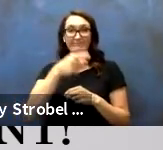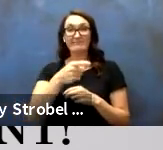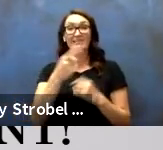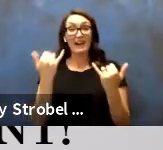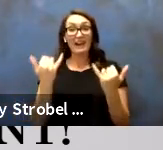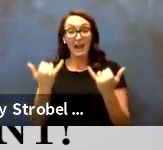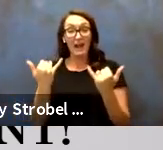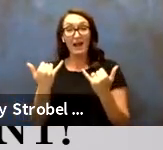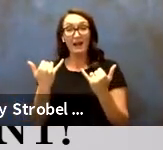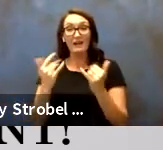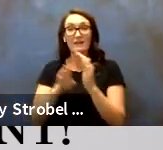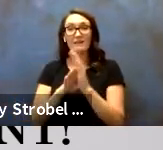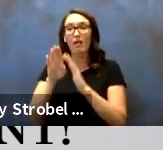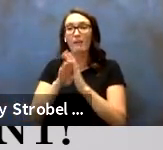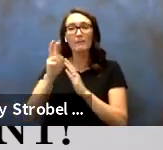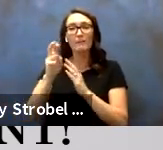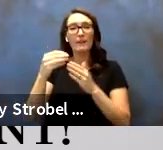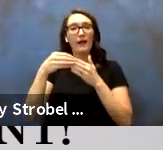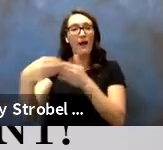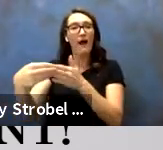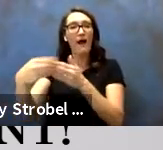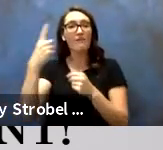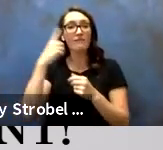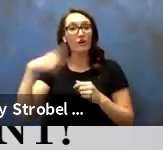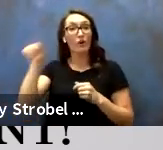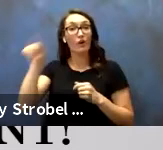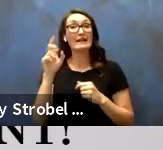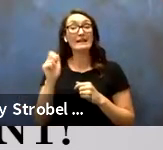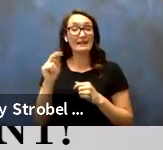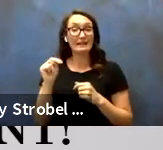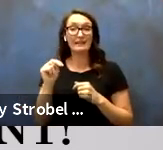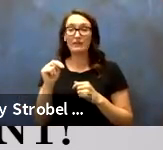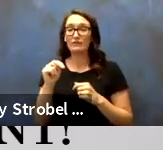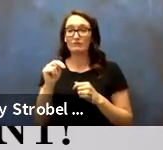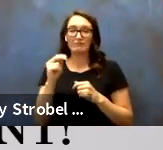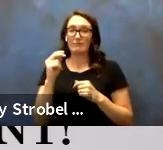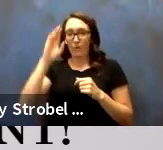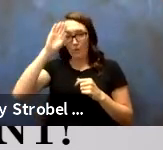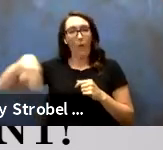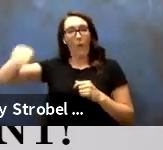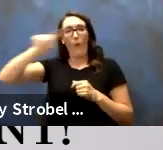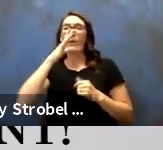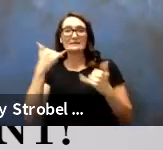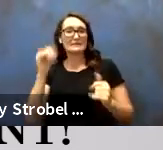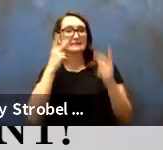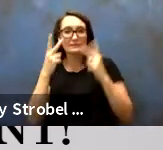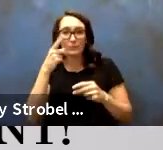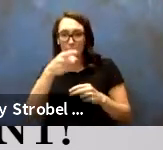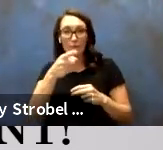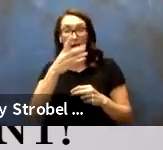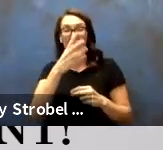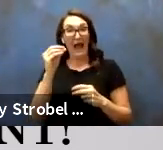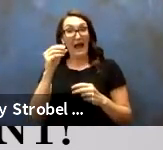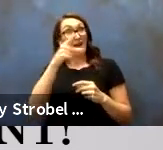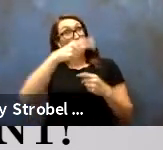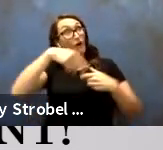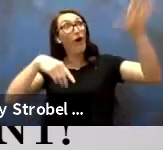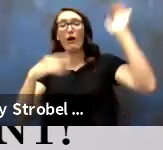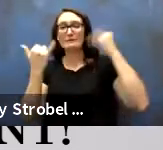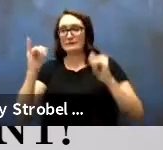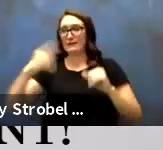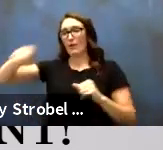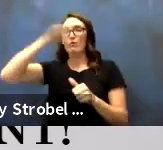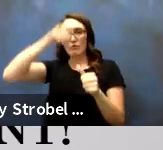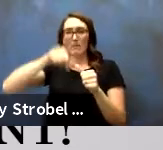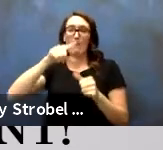guidance for our deans. Your presence will continue to be felt for many, many years. And I say this in